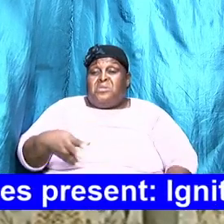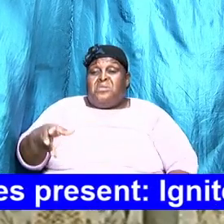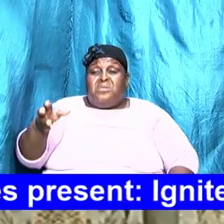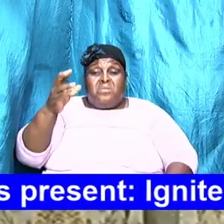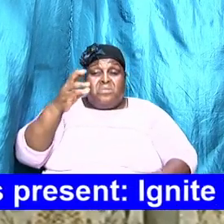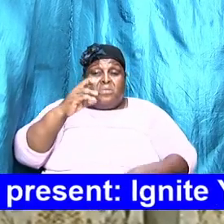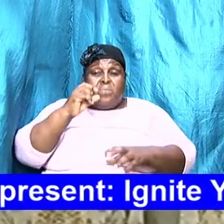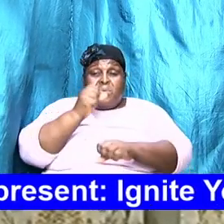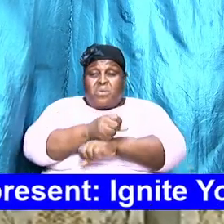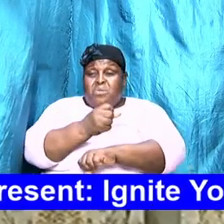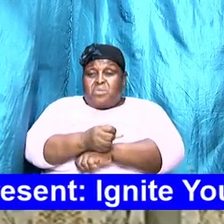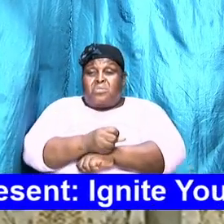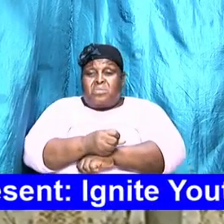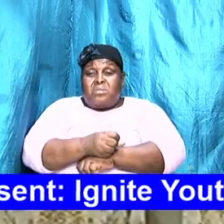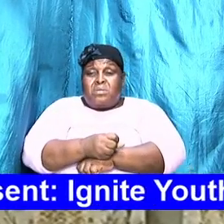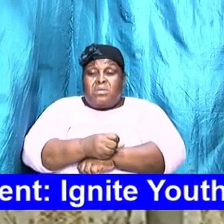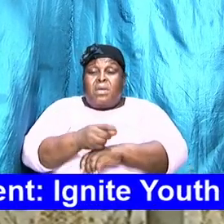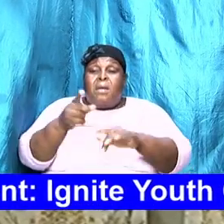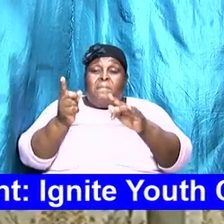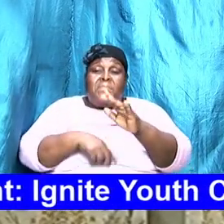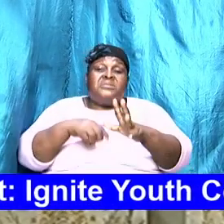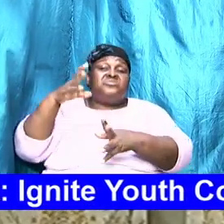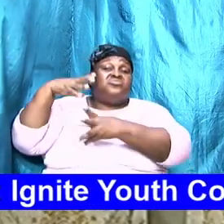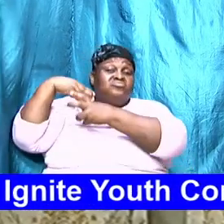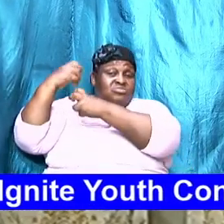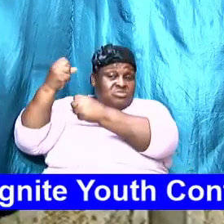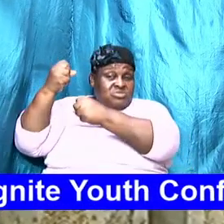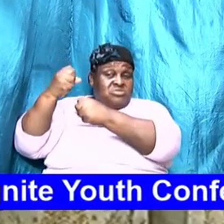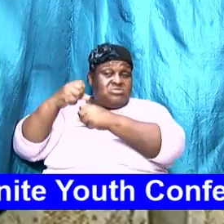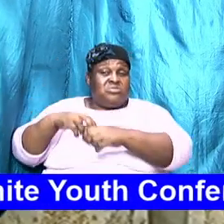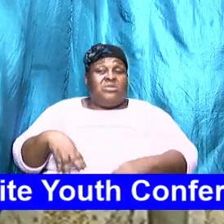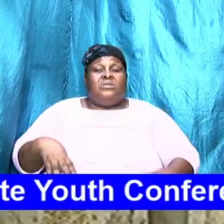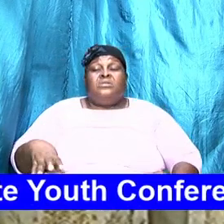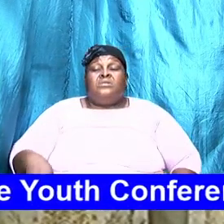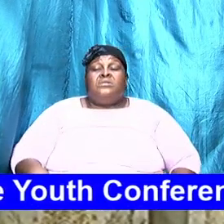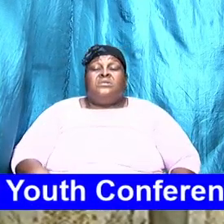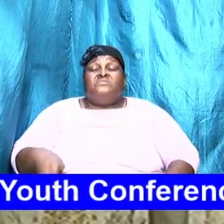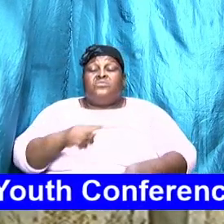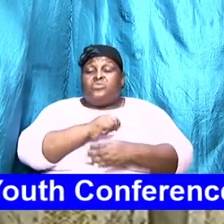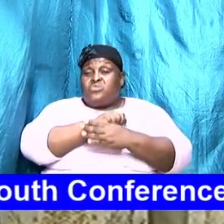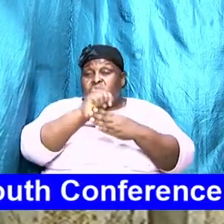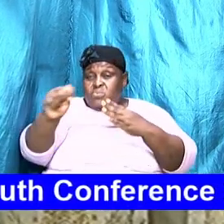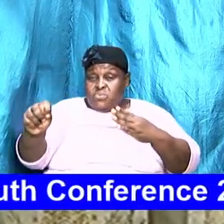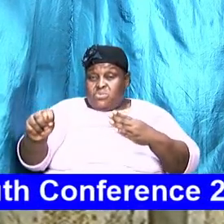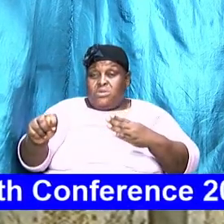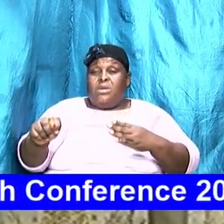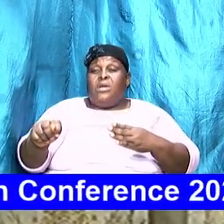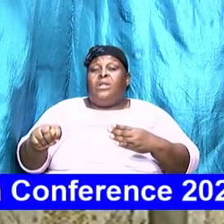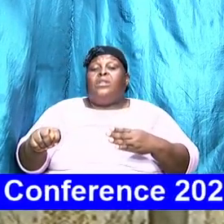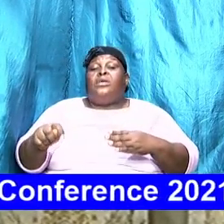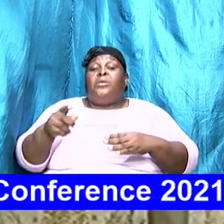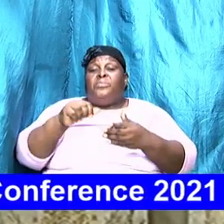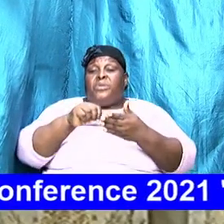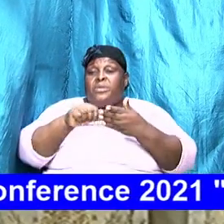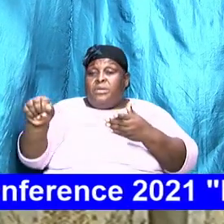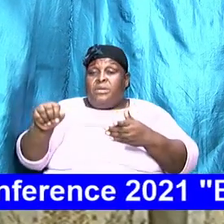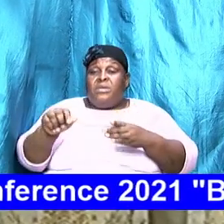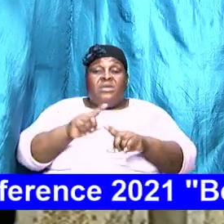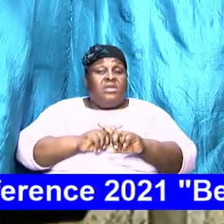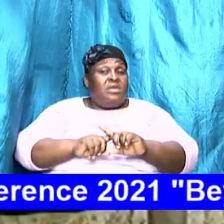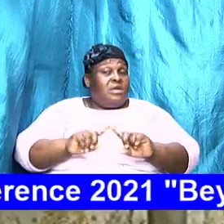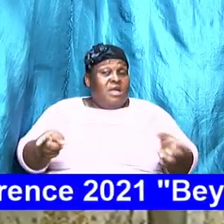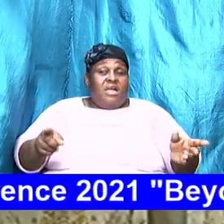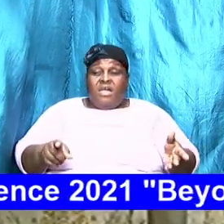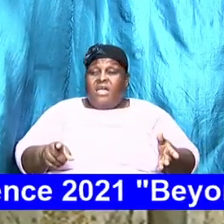if the basic outlining of our total income cannot be discussed we